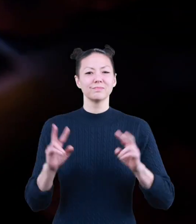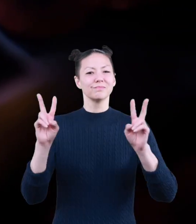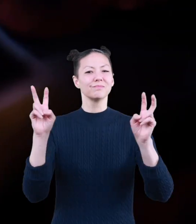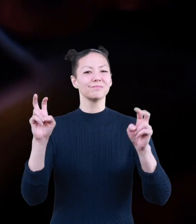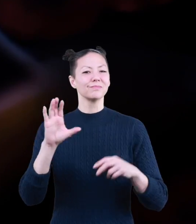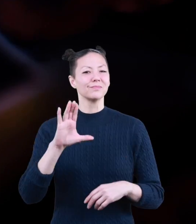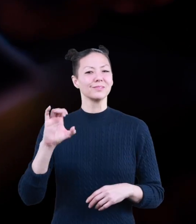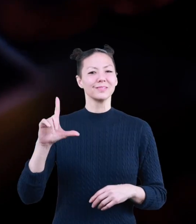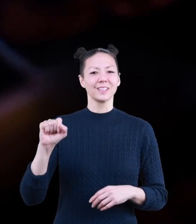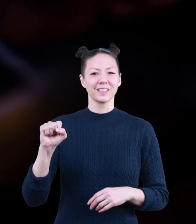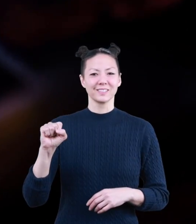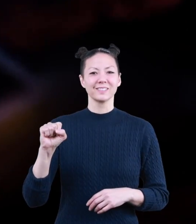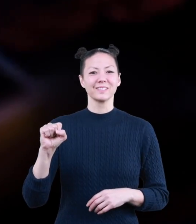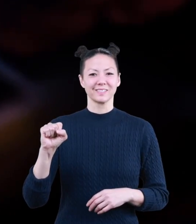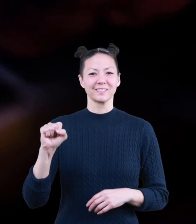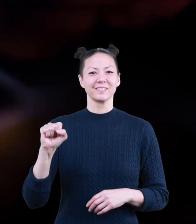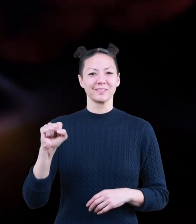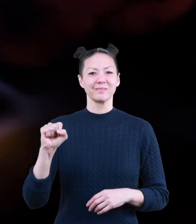Cells.